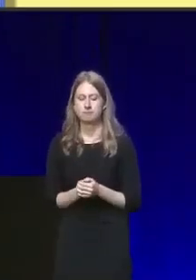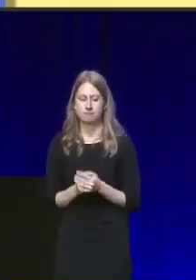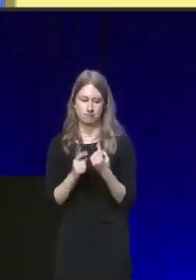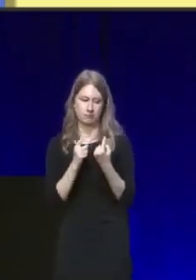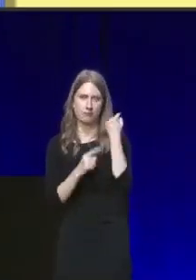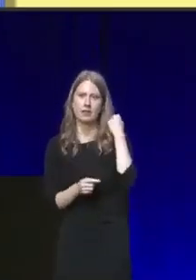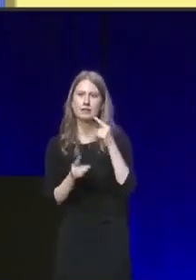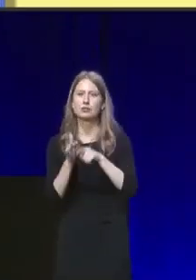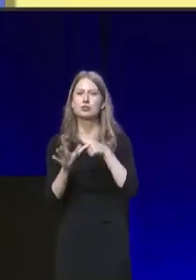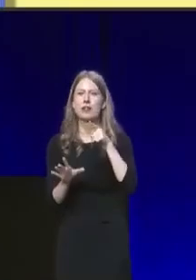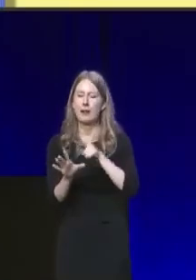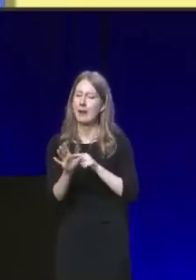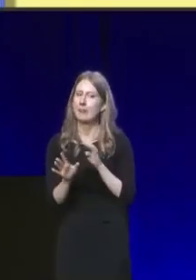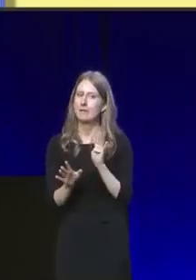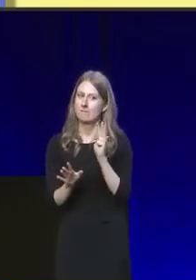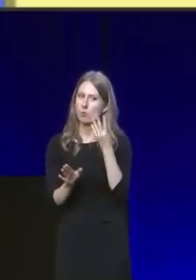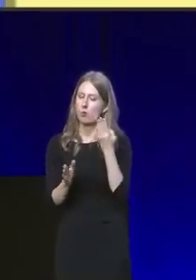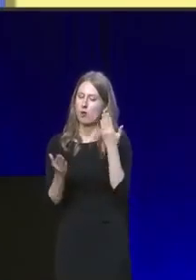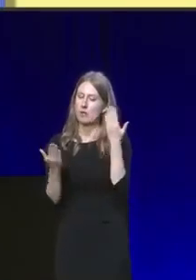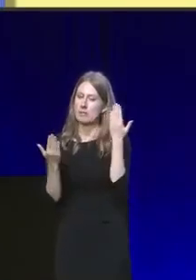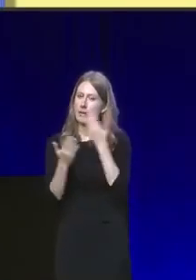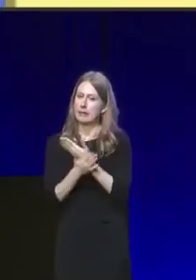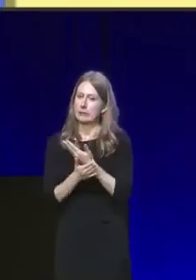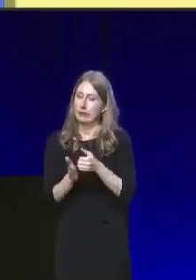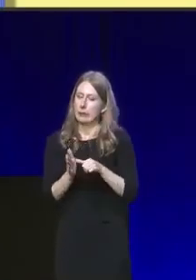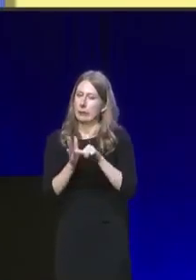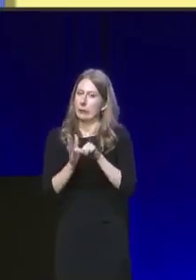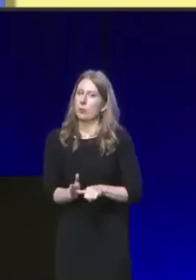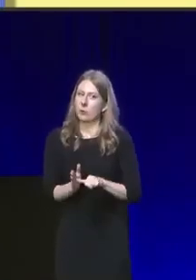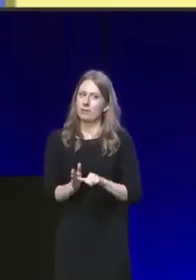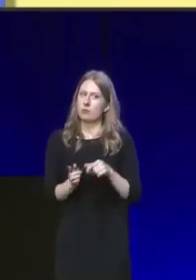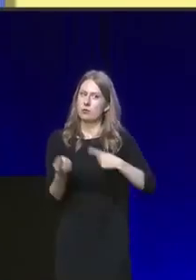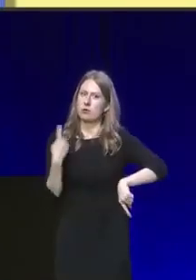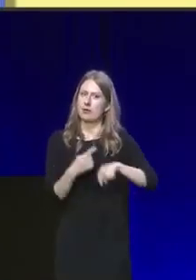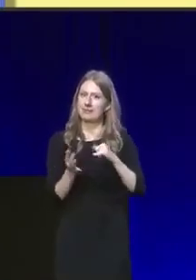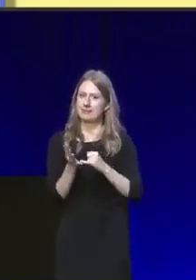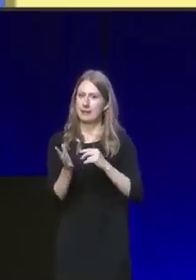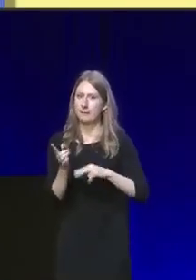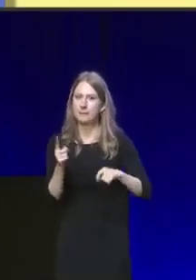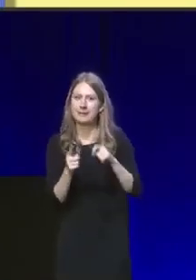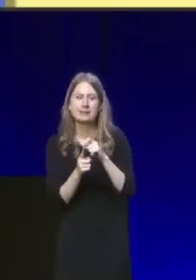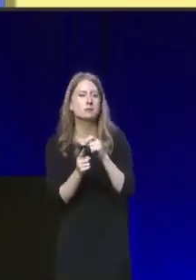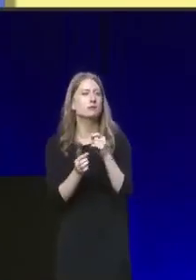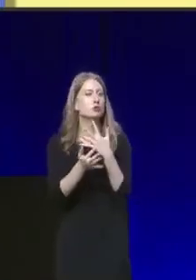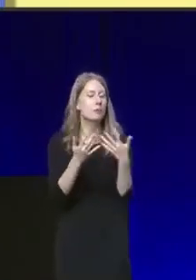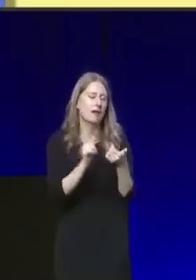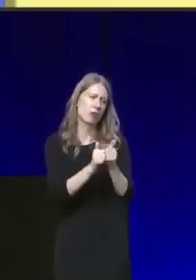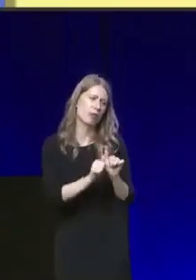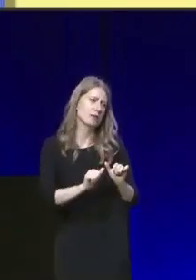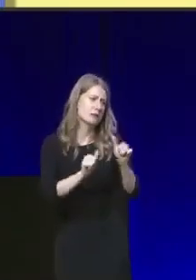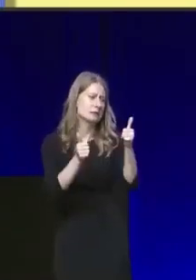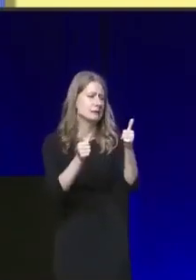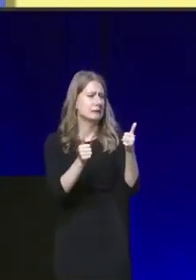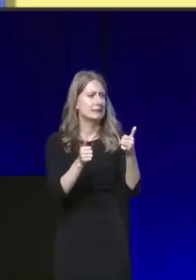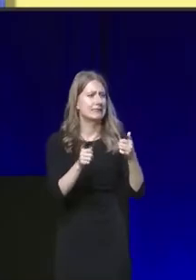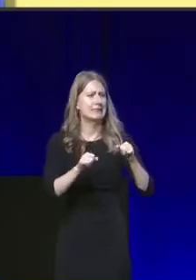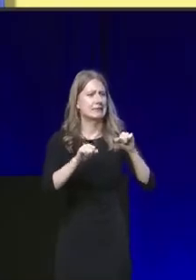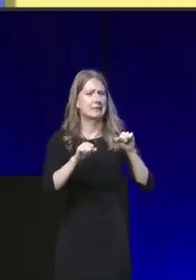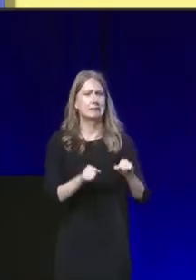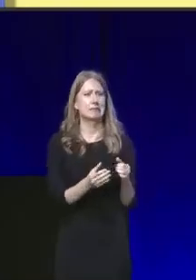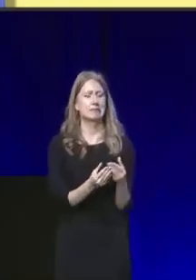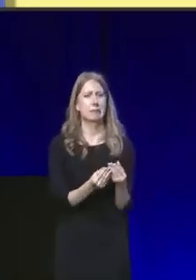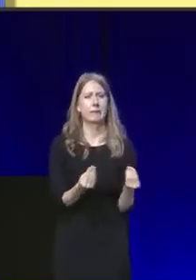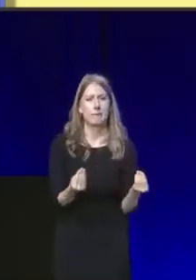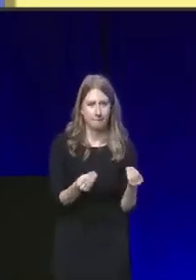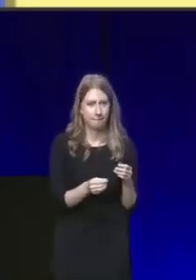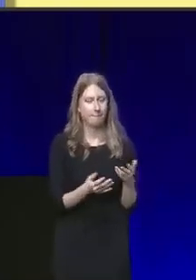was clearly an incredibly tough night for the SNP. So many great colleagues lost their seats. And I want to, as your